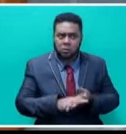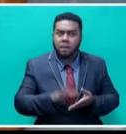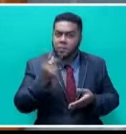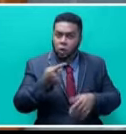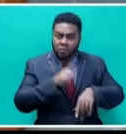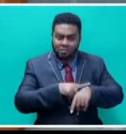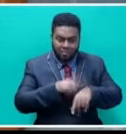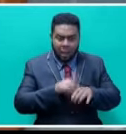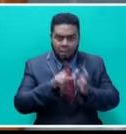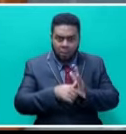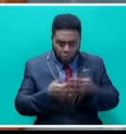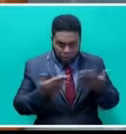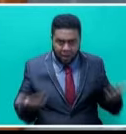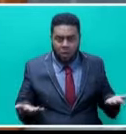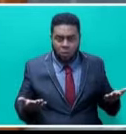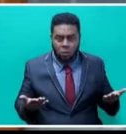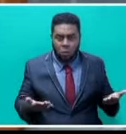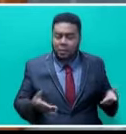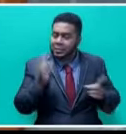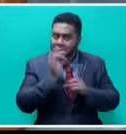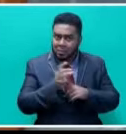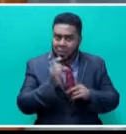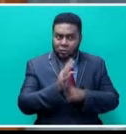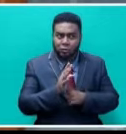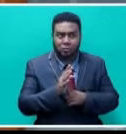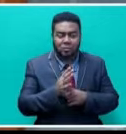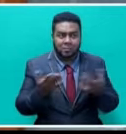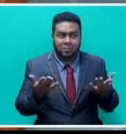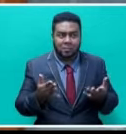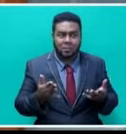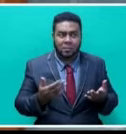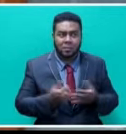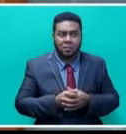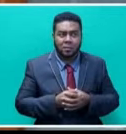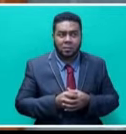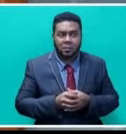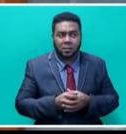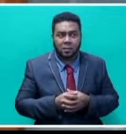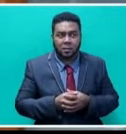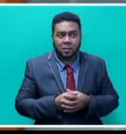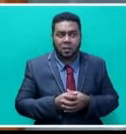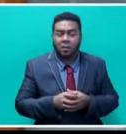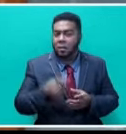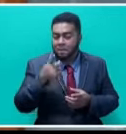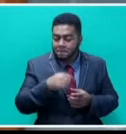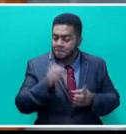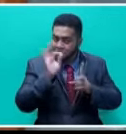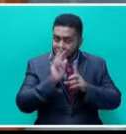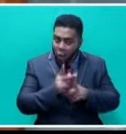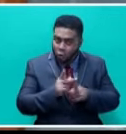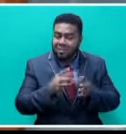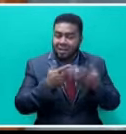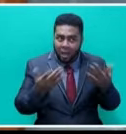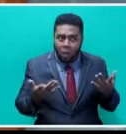the time that we're in now, particularly the most nagging priority for the people